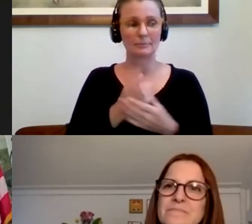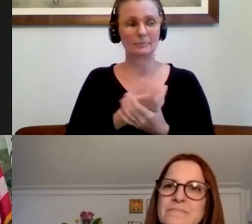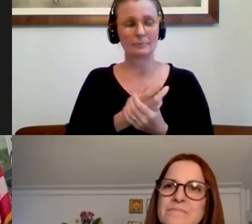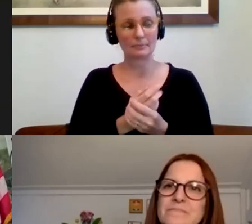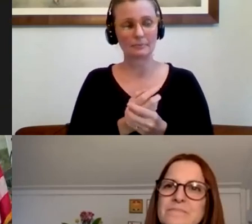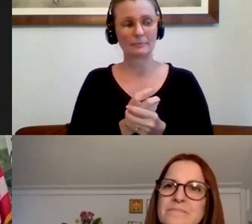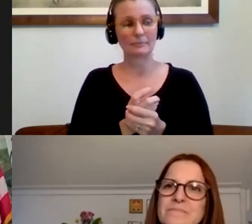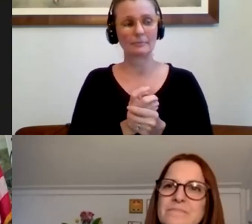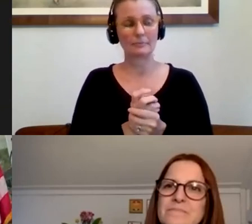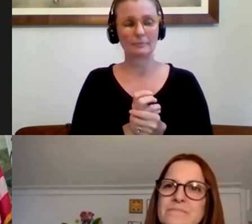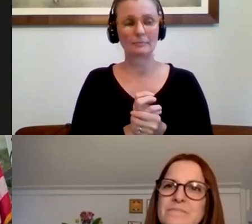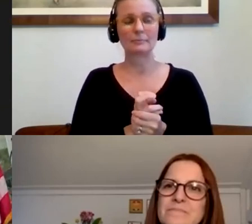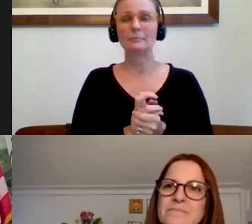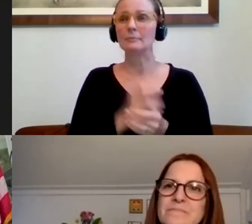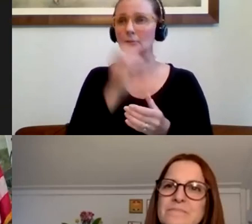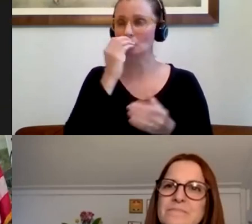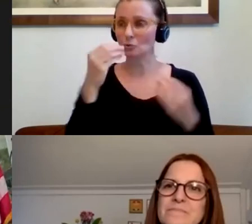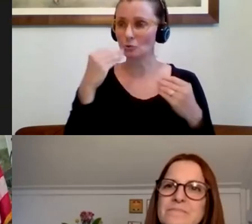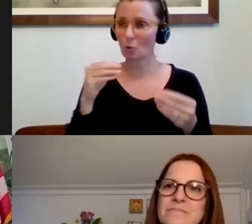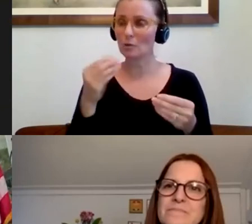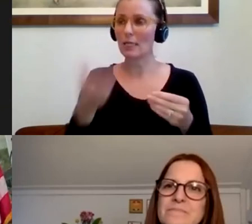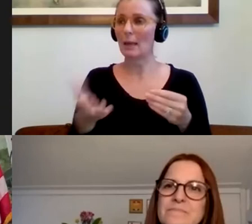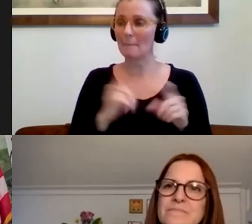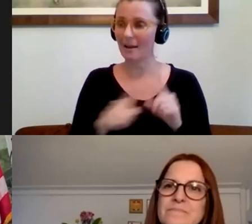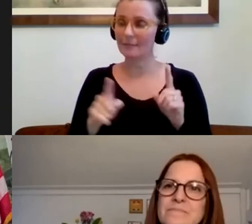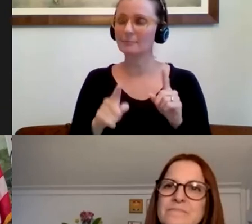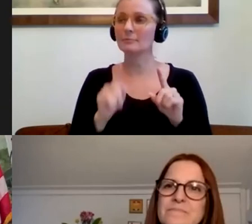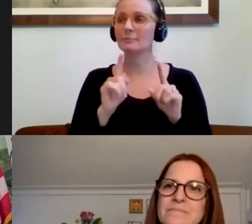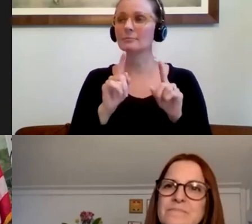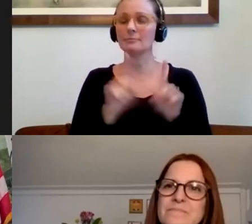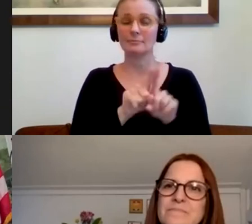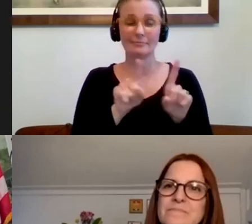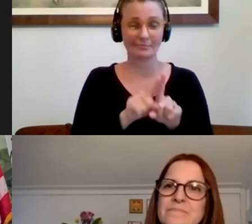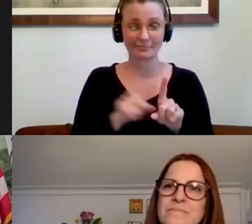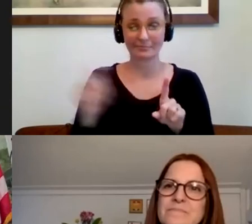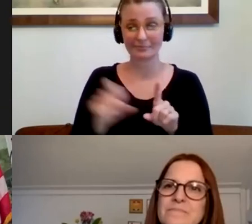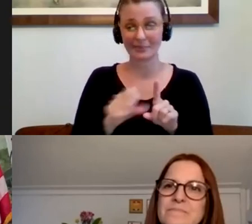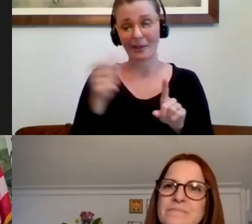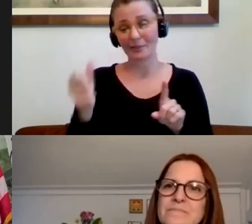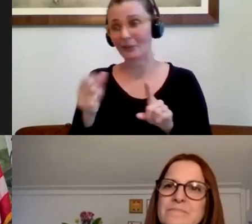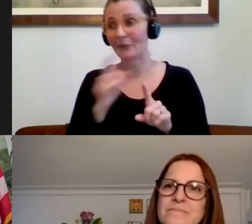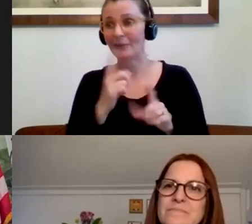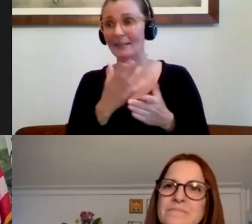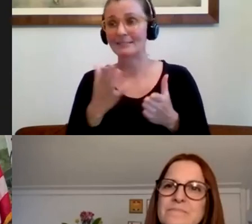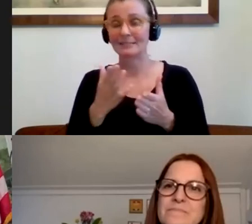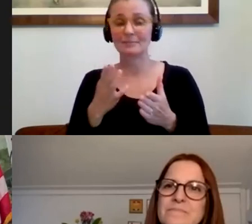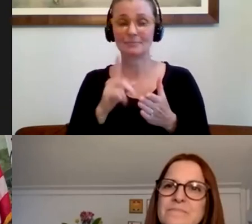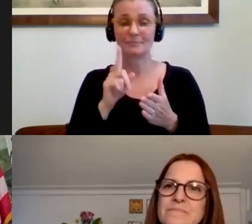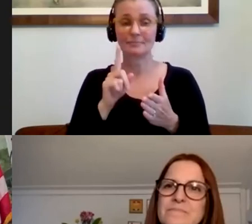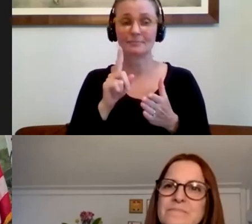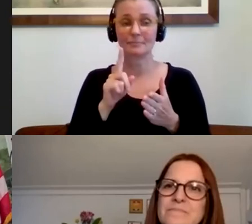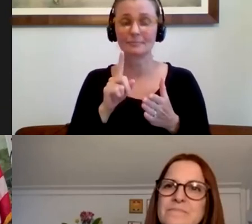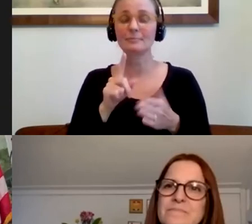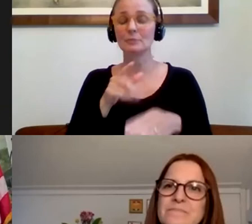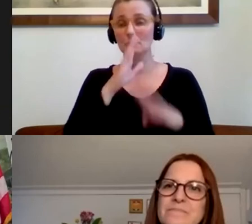of our economy, even though supermarkets are there, but also as we continue to think about the efforts or methods we have to institute to prevent transmission